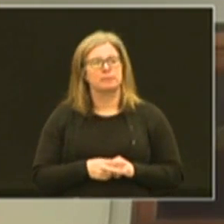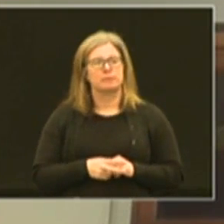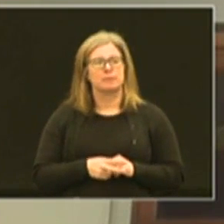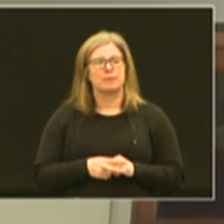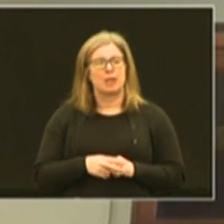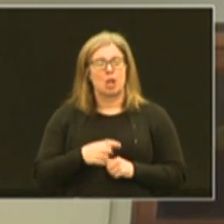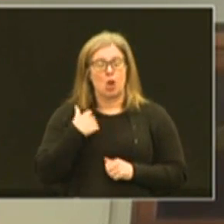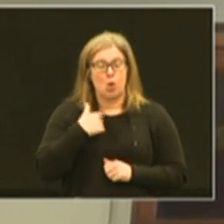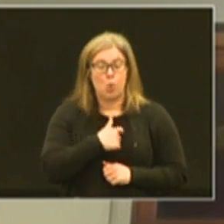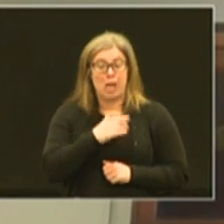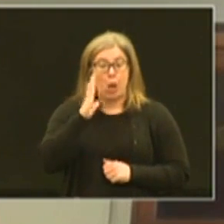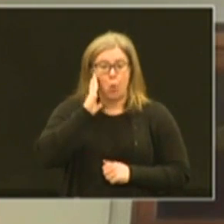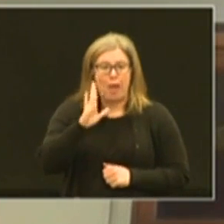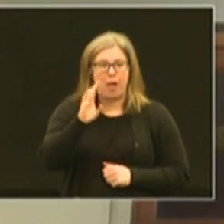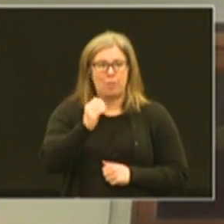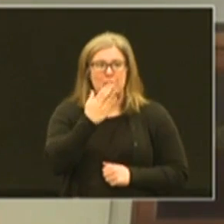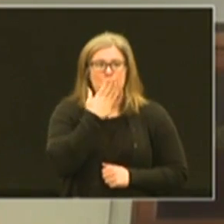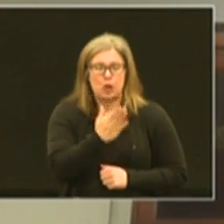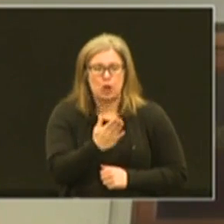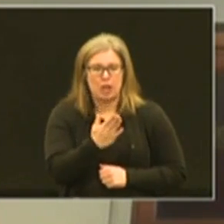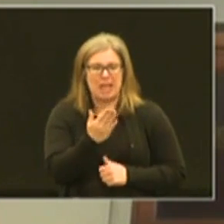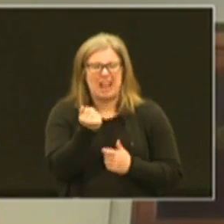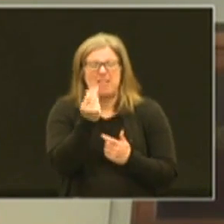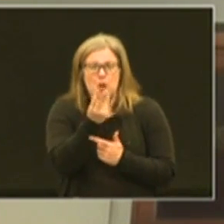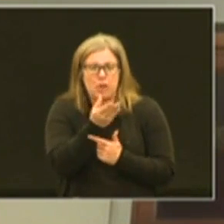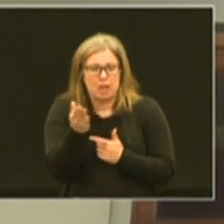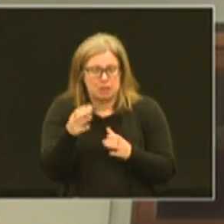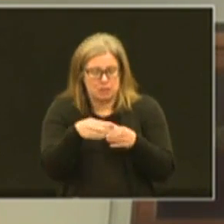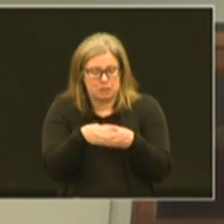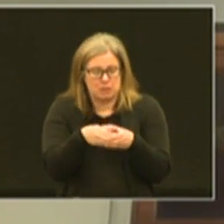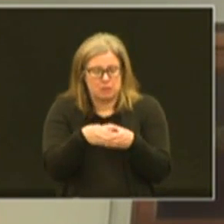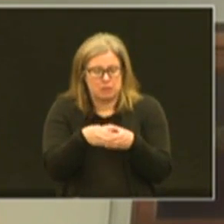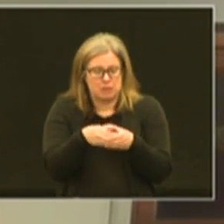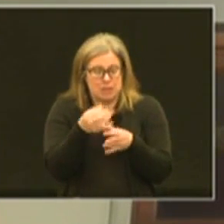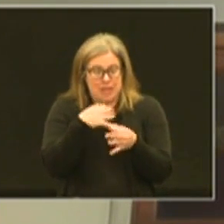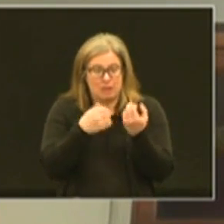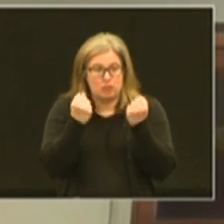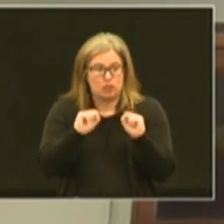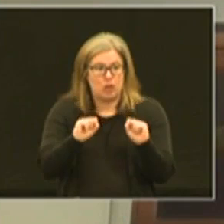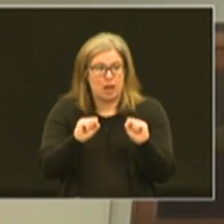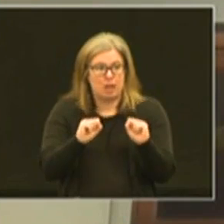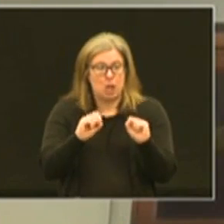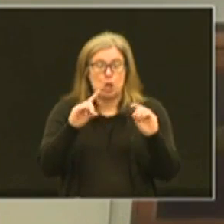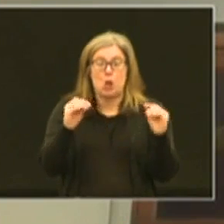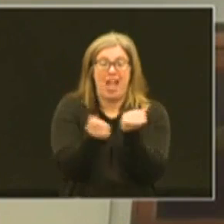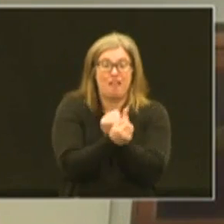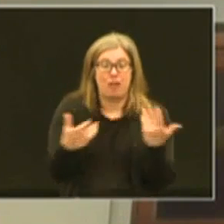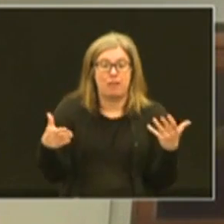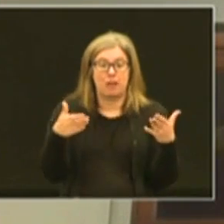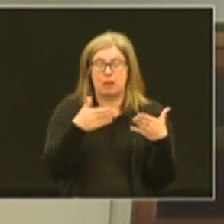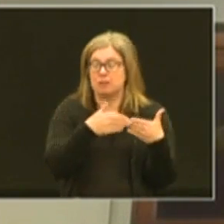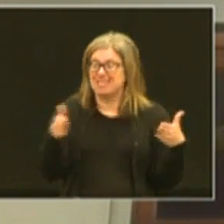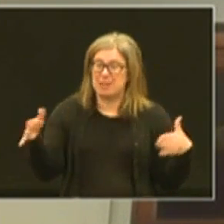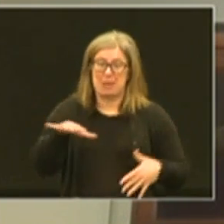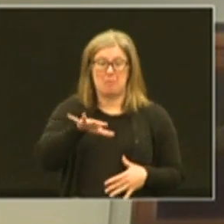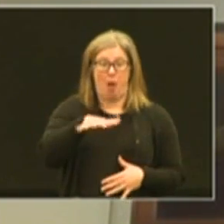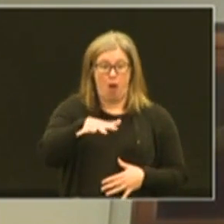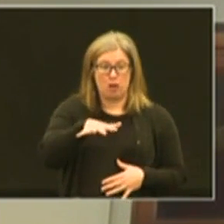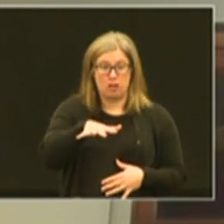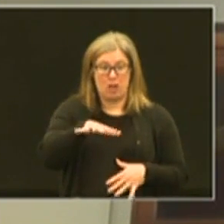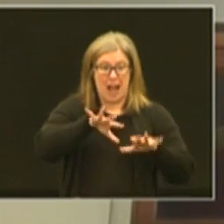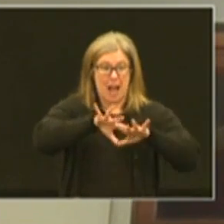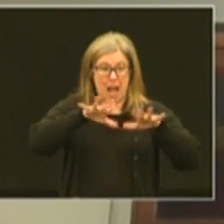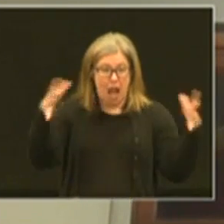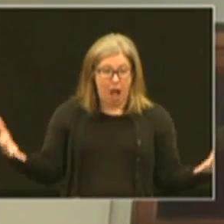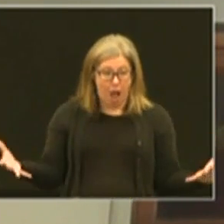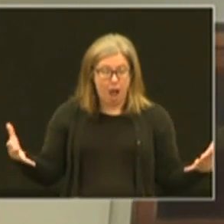we're going to be good at a few things and instead of trying to be do everything and be marginal at a whole